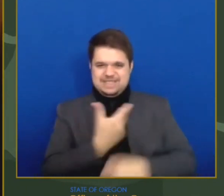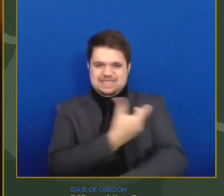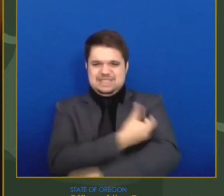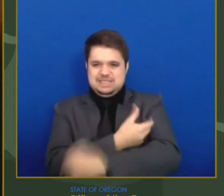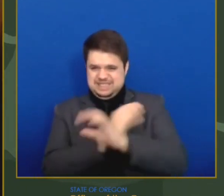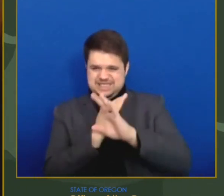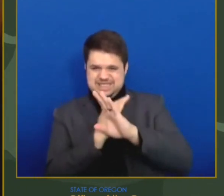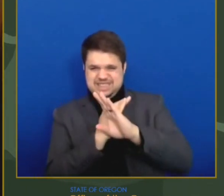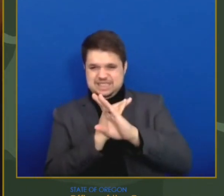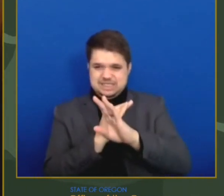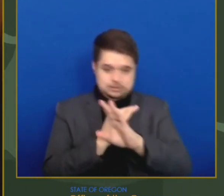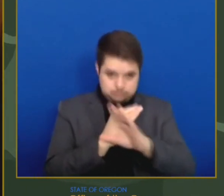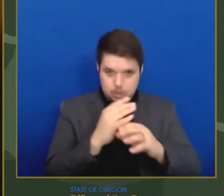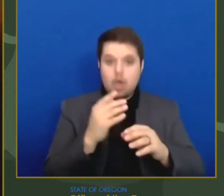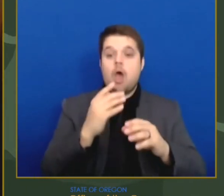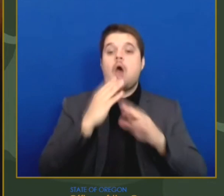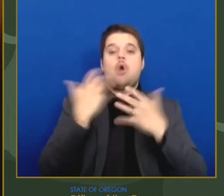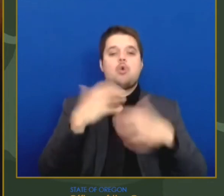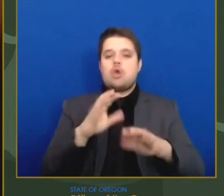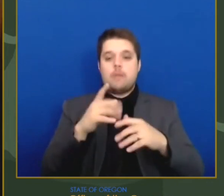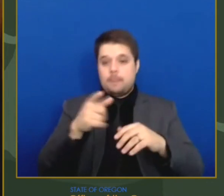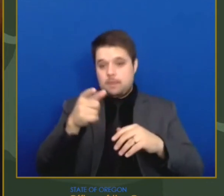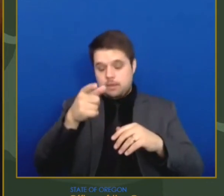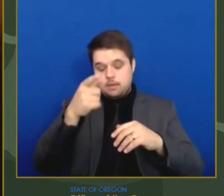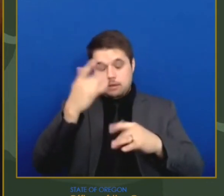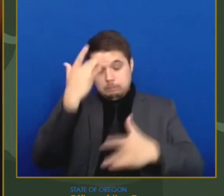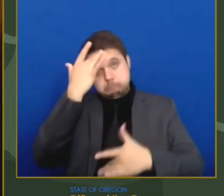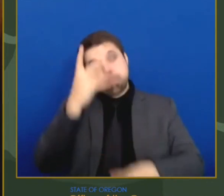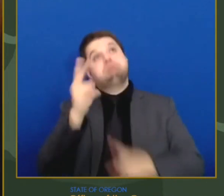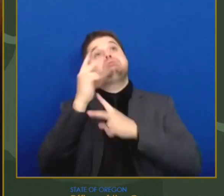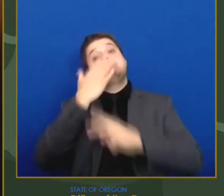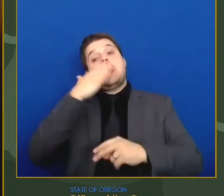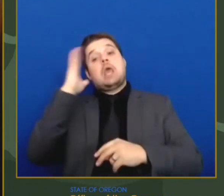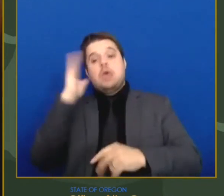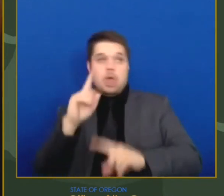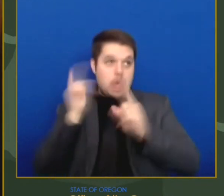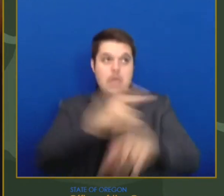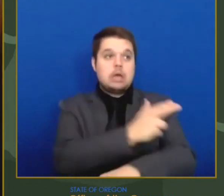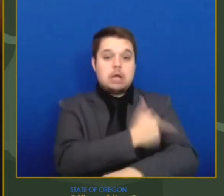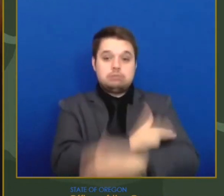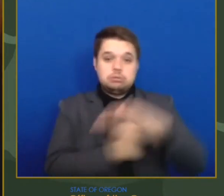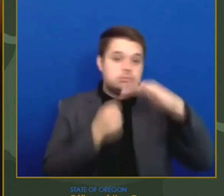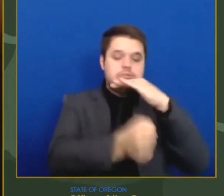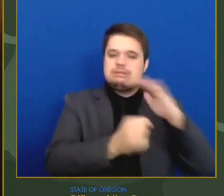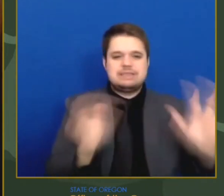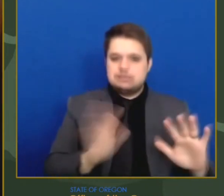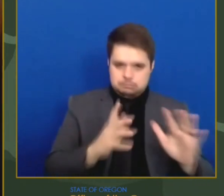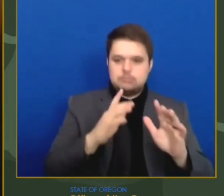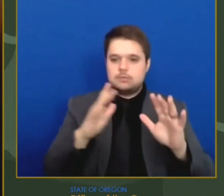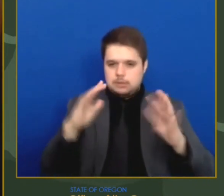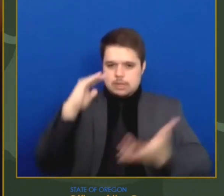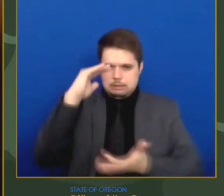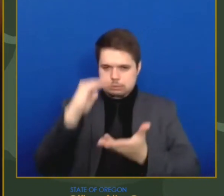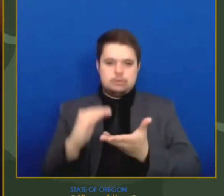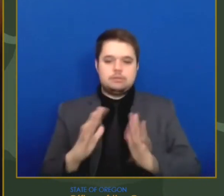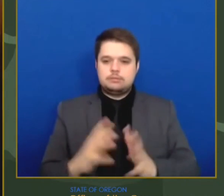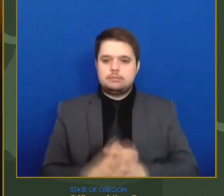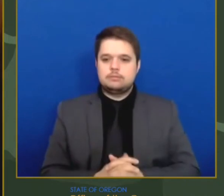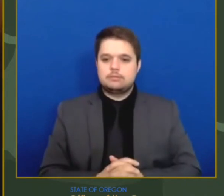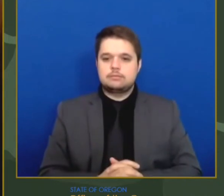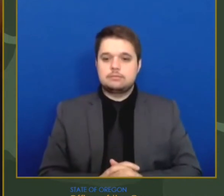hospitalizations and death. But the presence of these variants and the effect of the lowering of risk levels in our counties presents new risks,